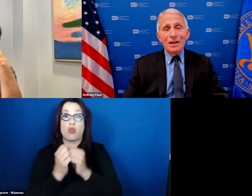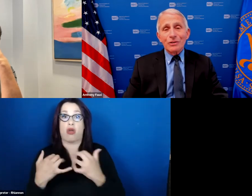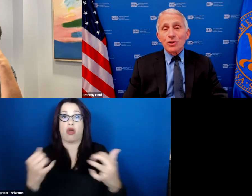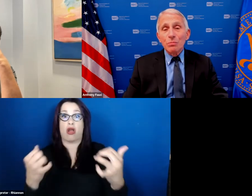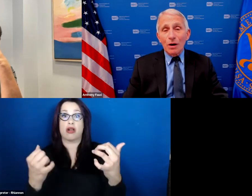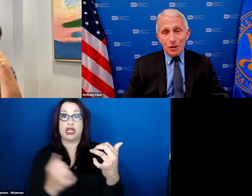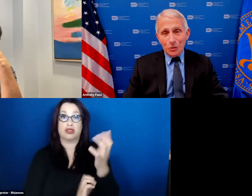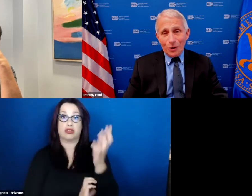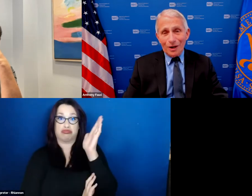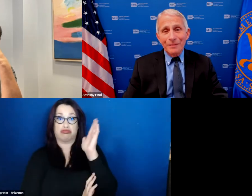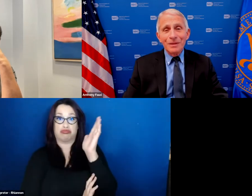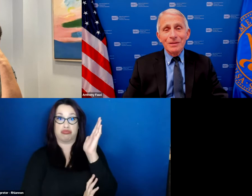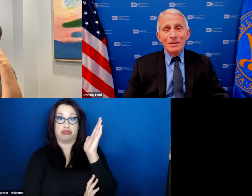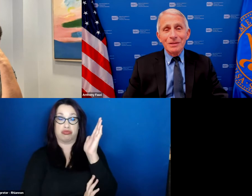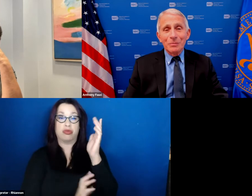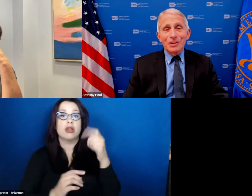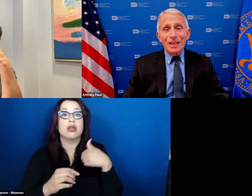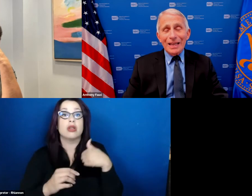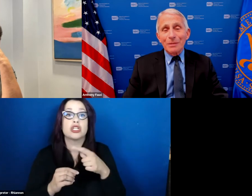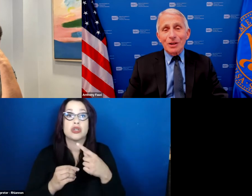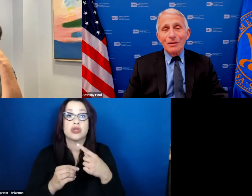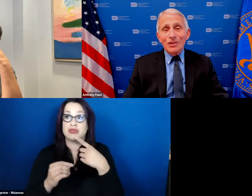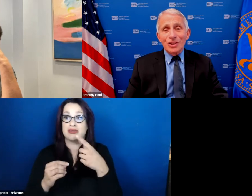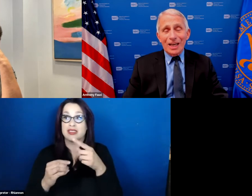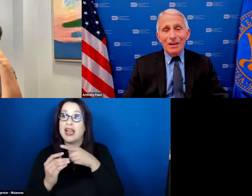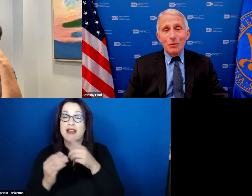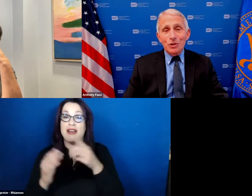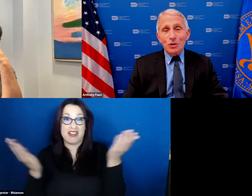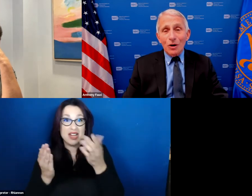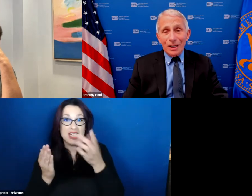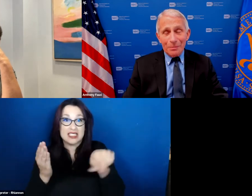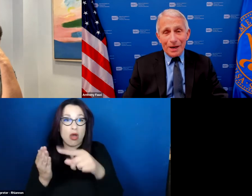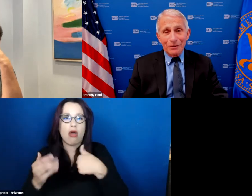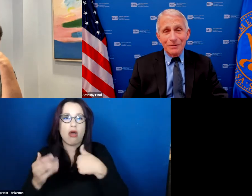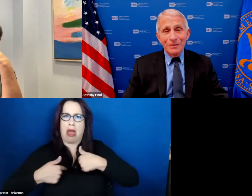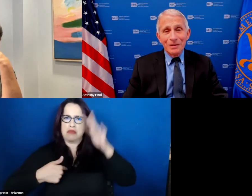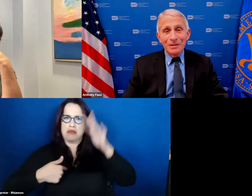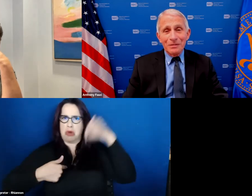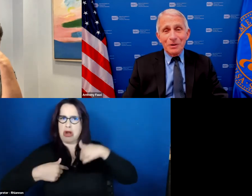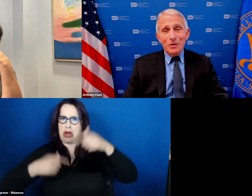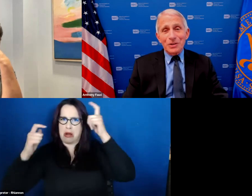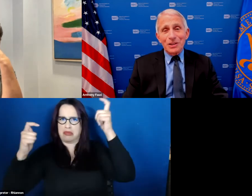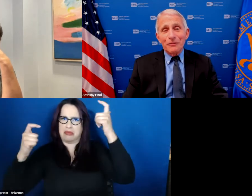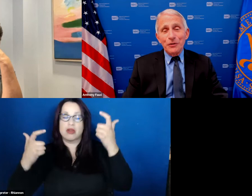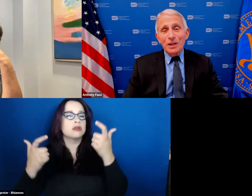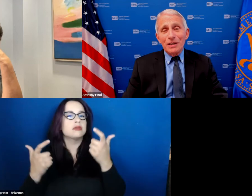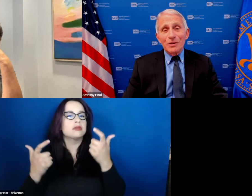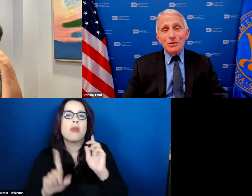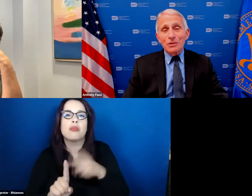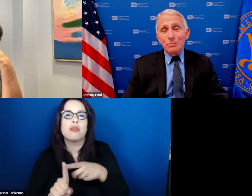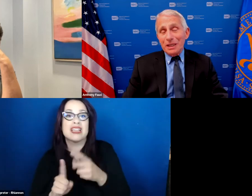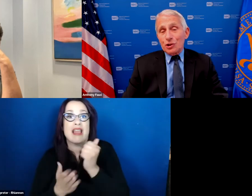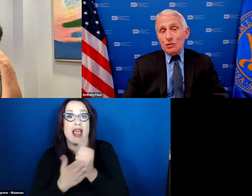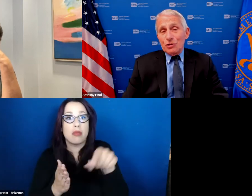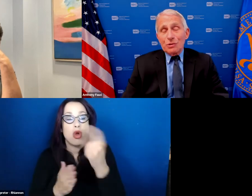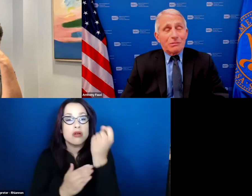how smart you are but to get them to understand what you're talking about because if you give a